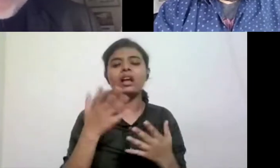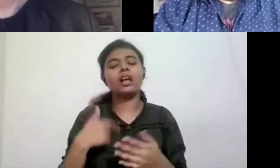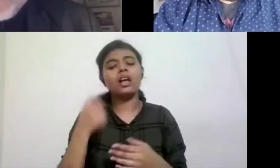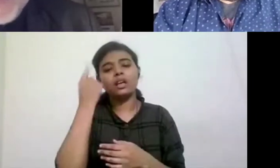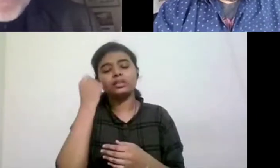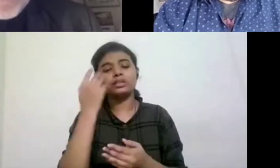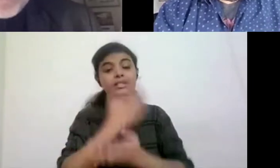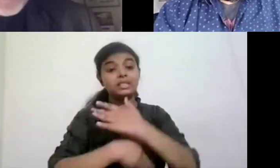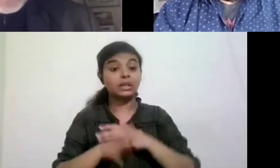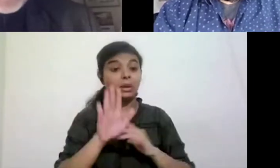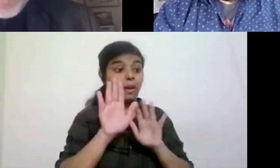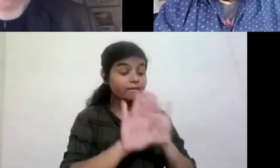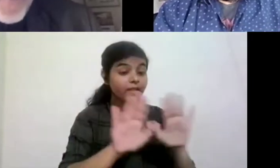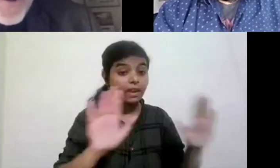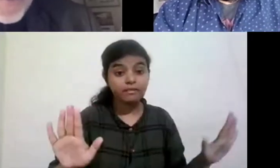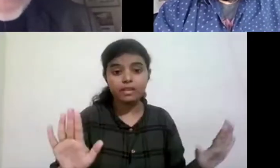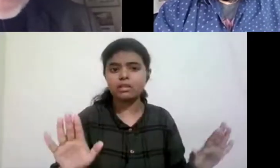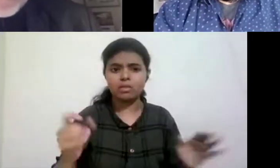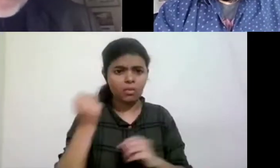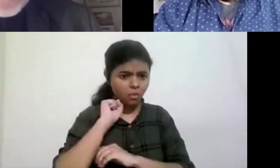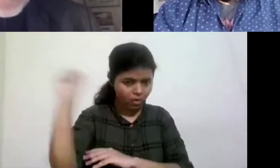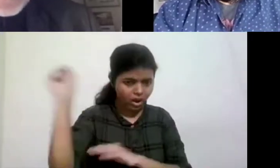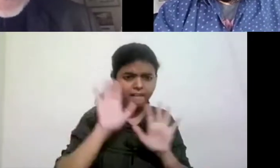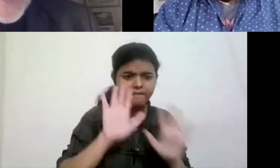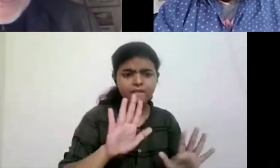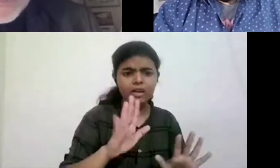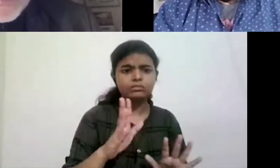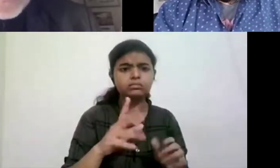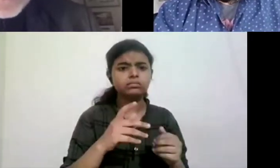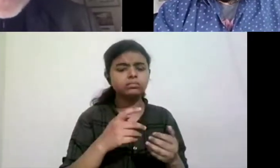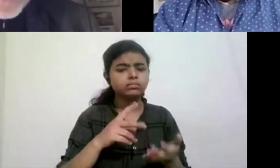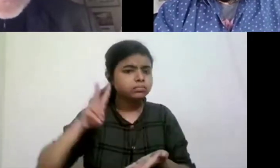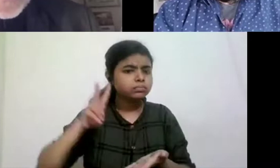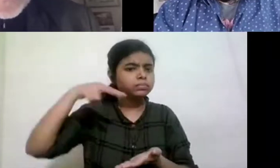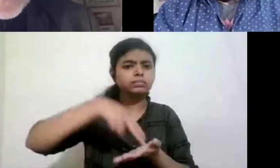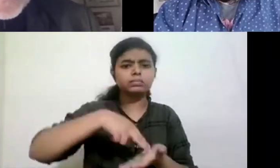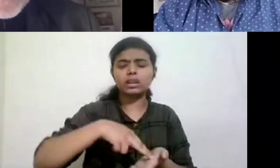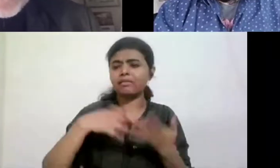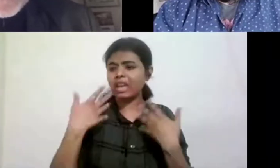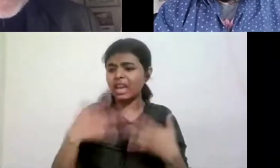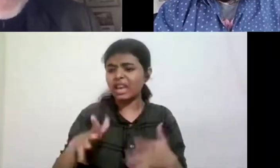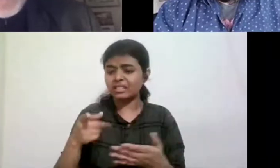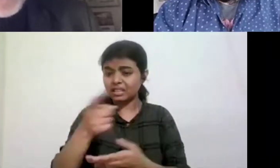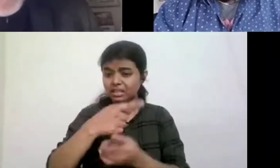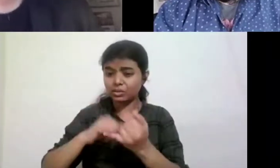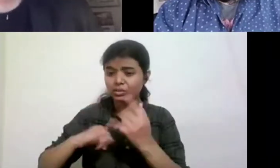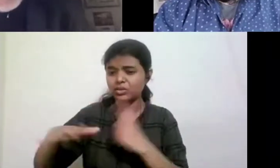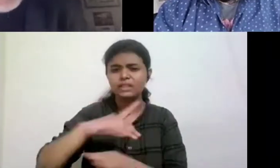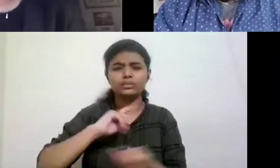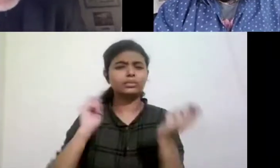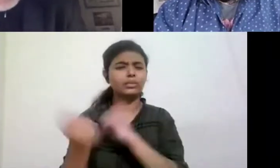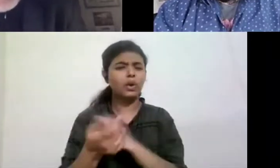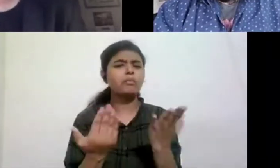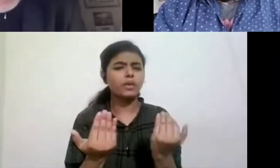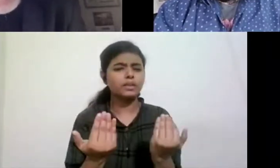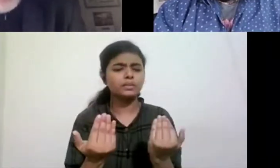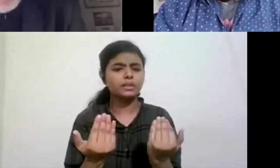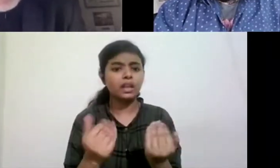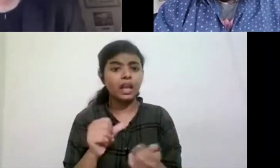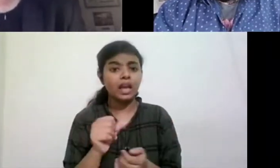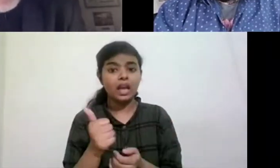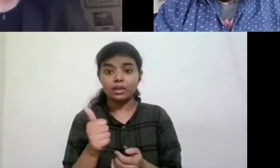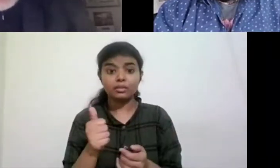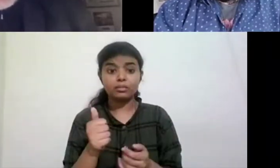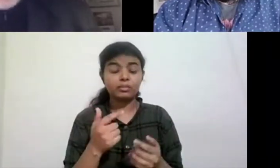have a voice, are part of it, change the nature of the dialogue. But does that mean that someone else should just leave